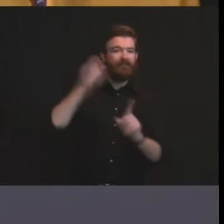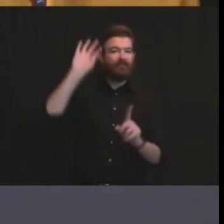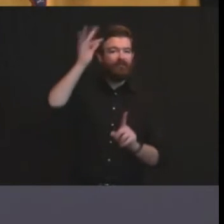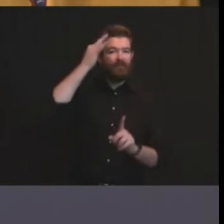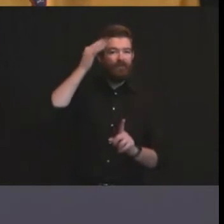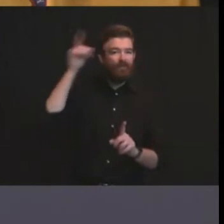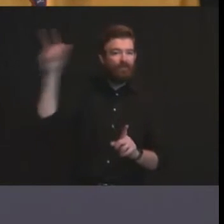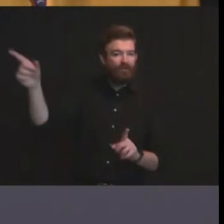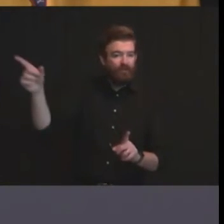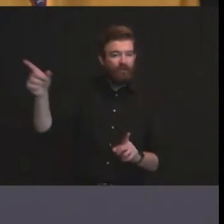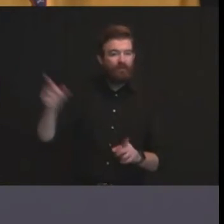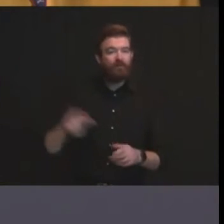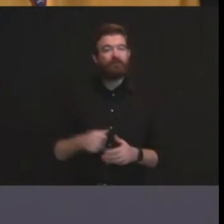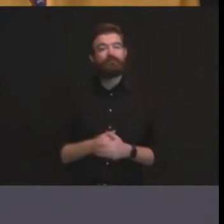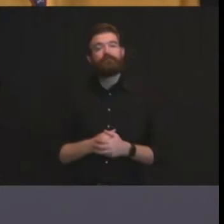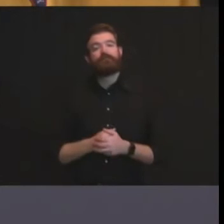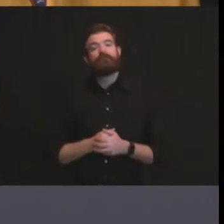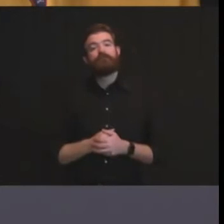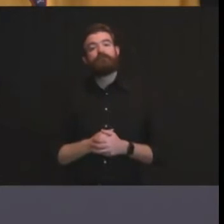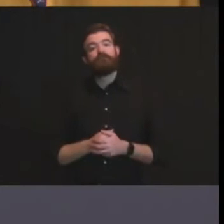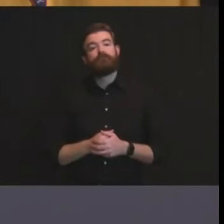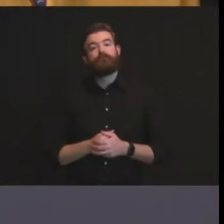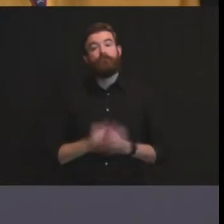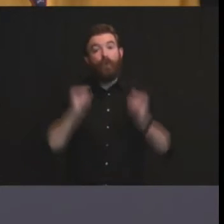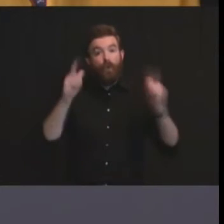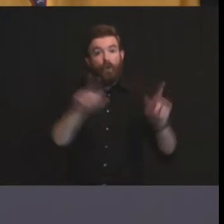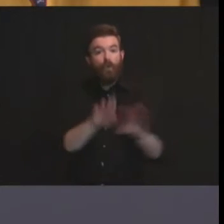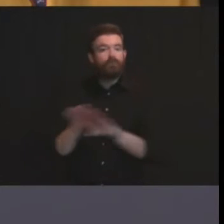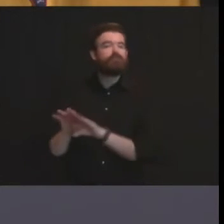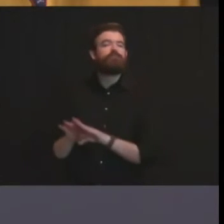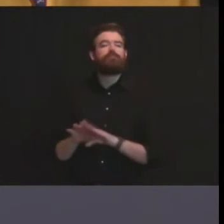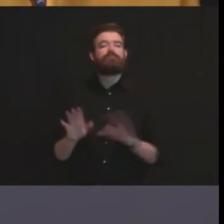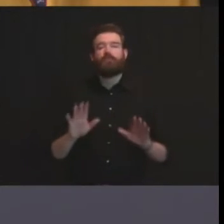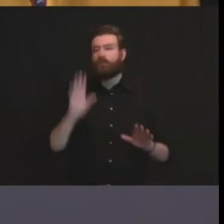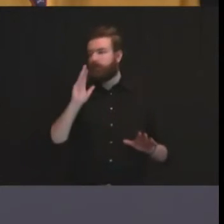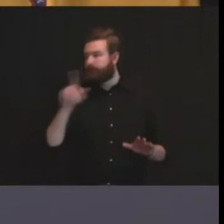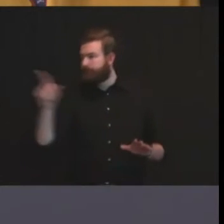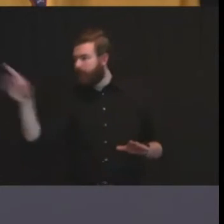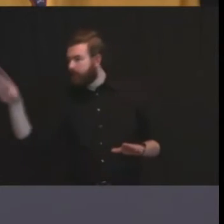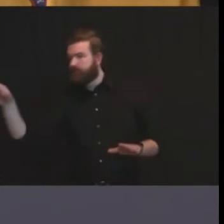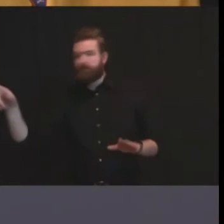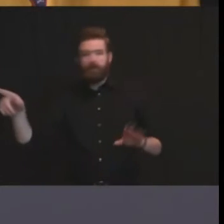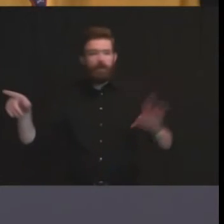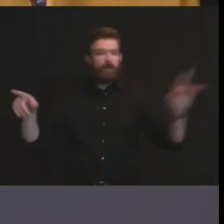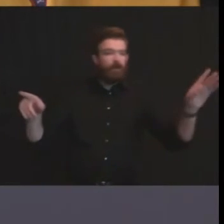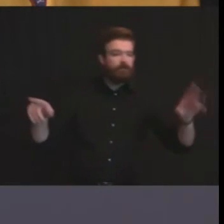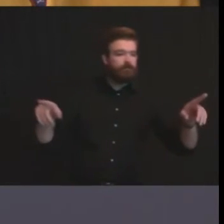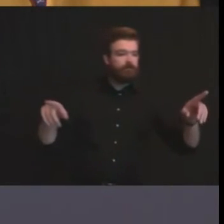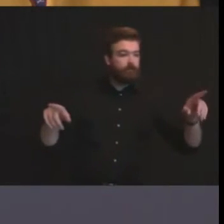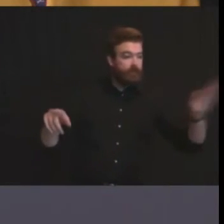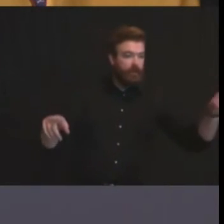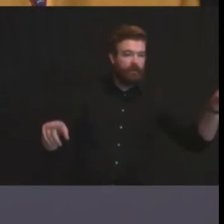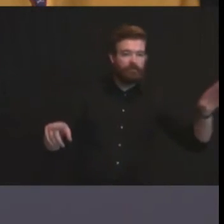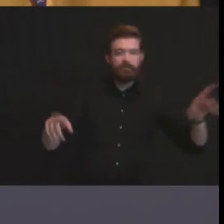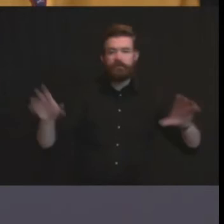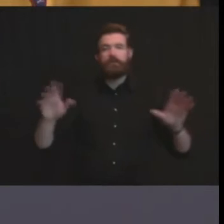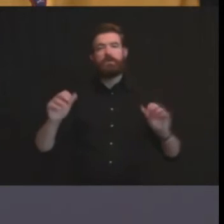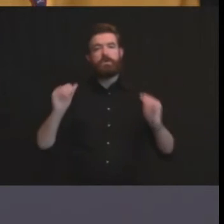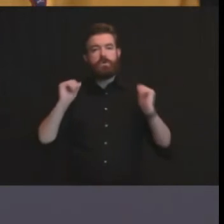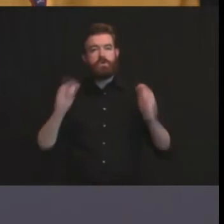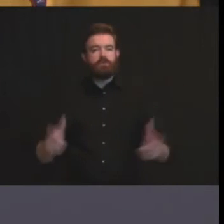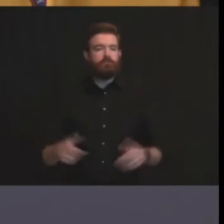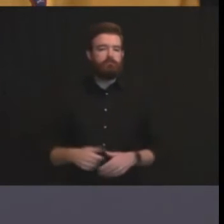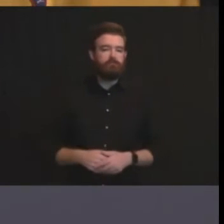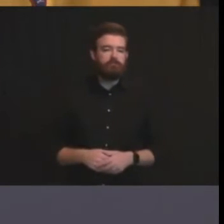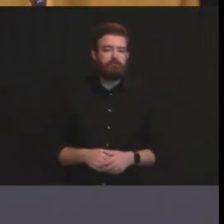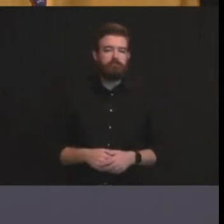that's blood on our hands in a different respect um and it's shameful that they have not acted in congress